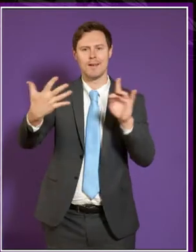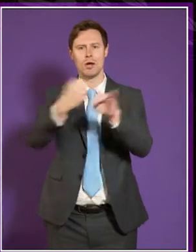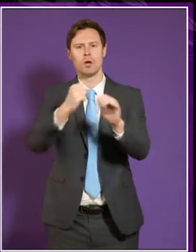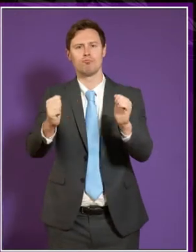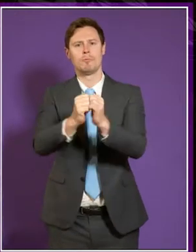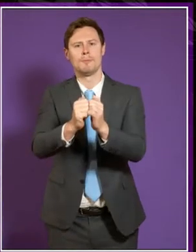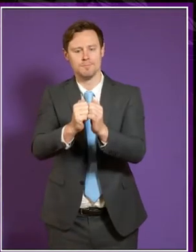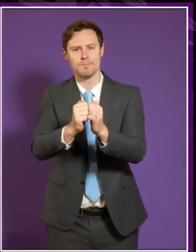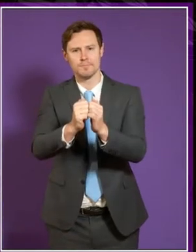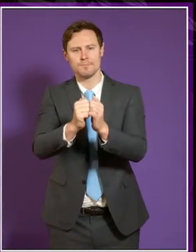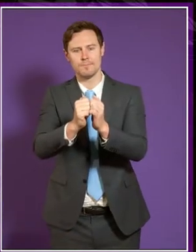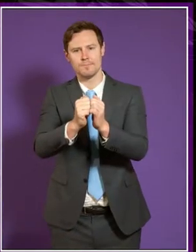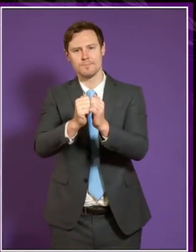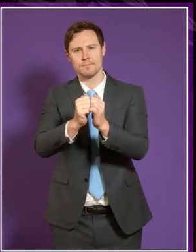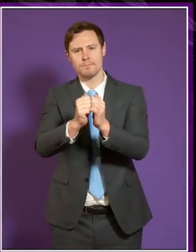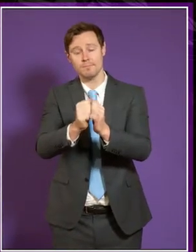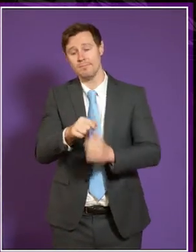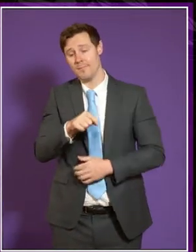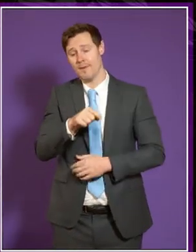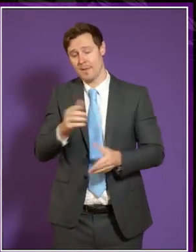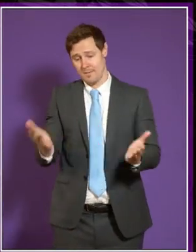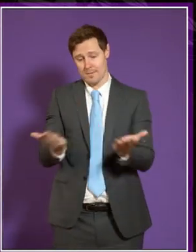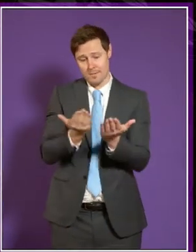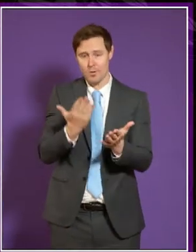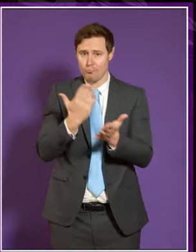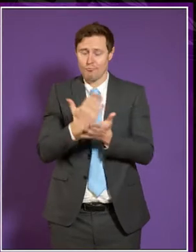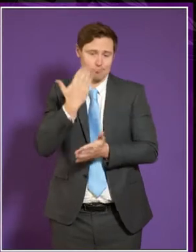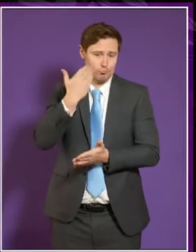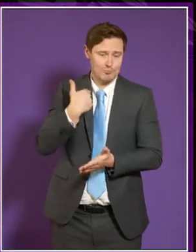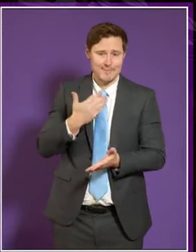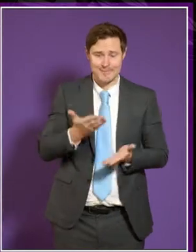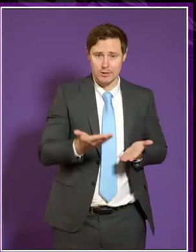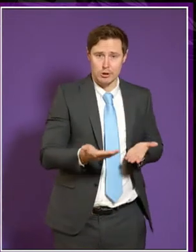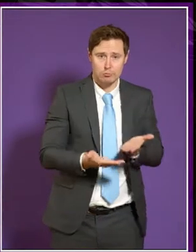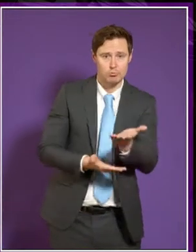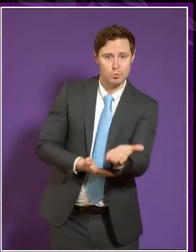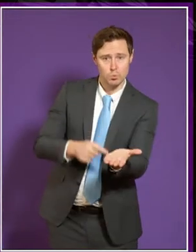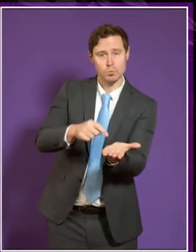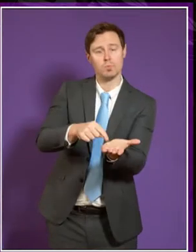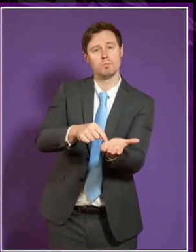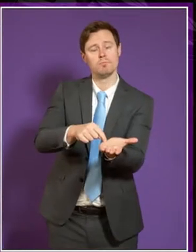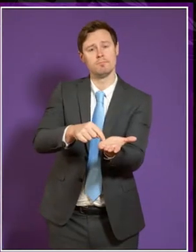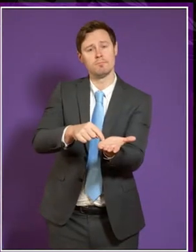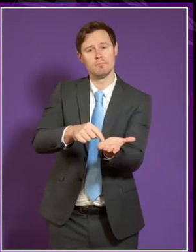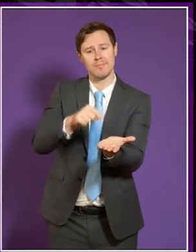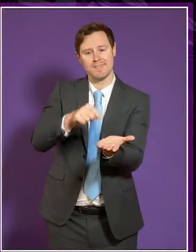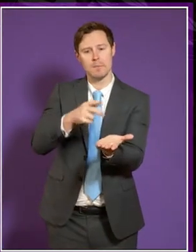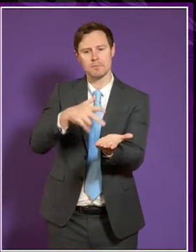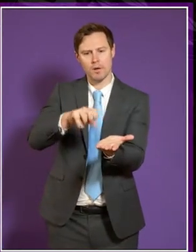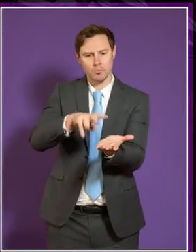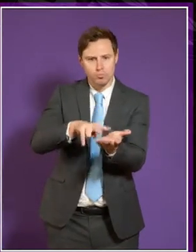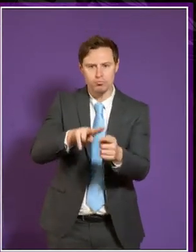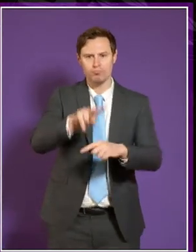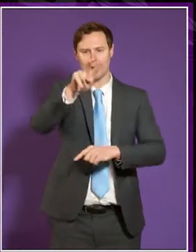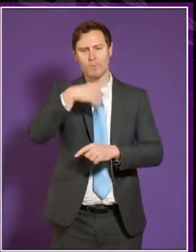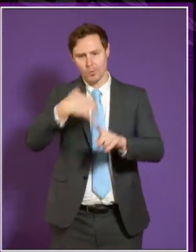which has been something that has relatively recently introduced and has been on a trajectory of